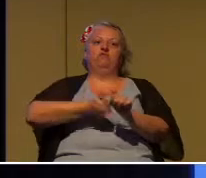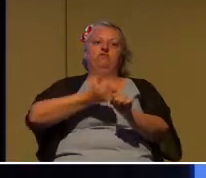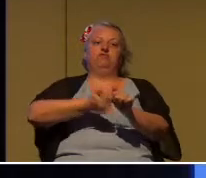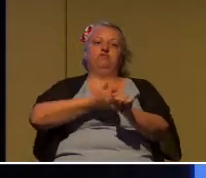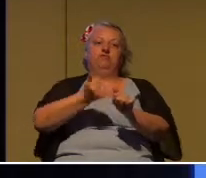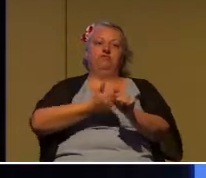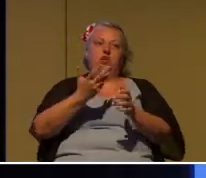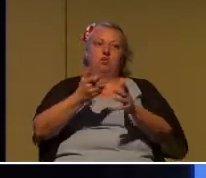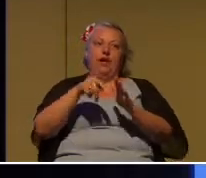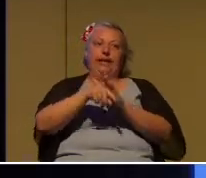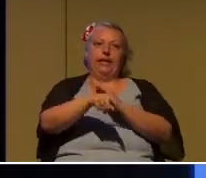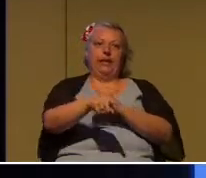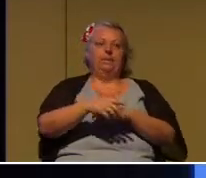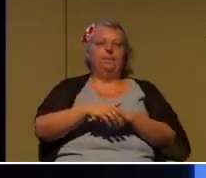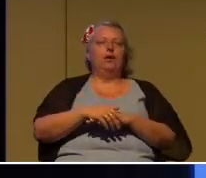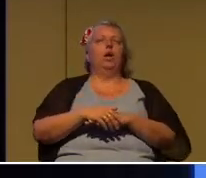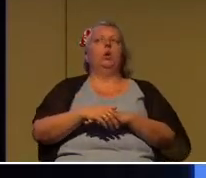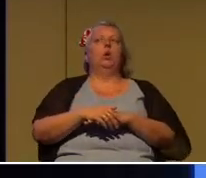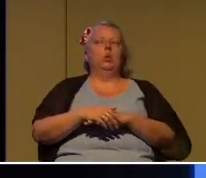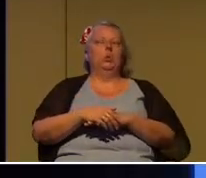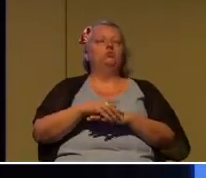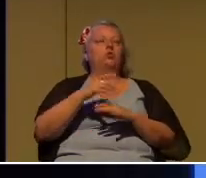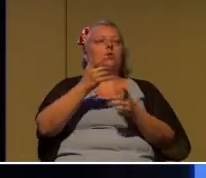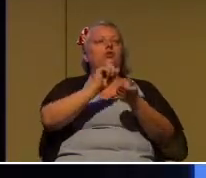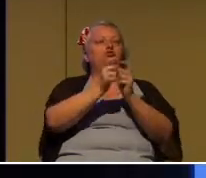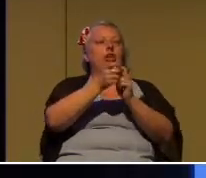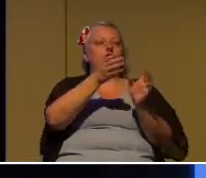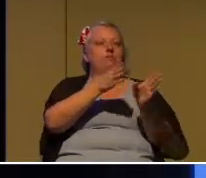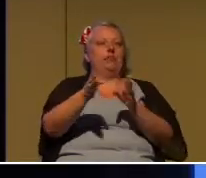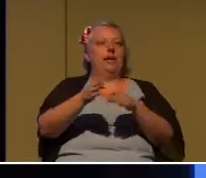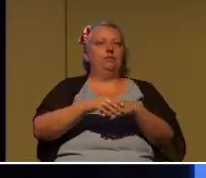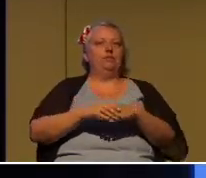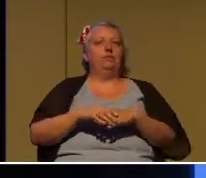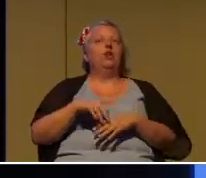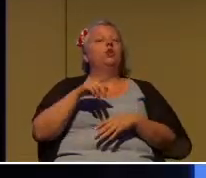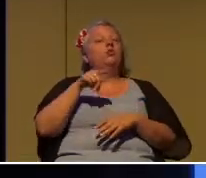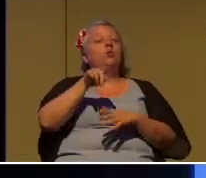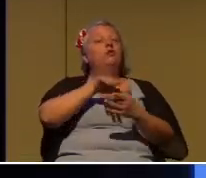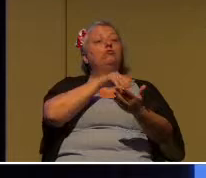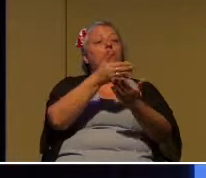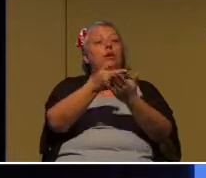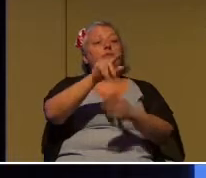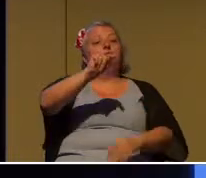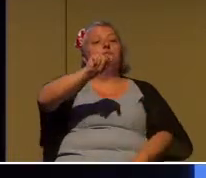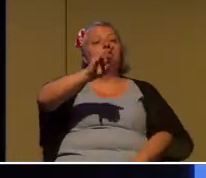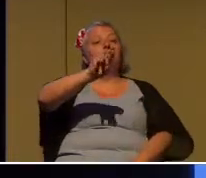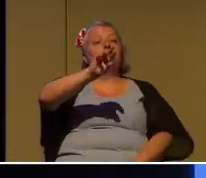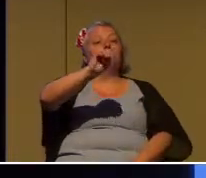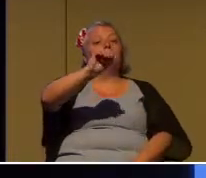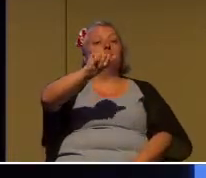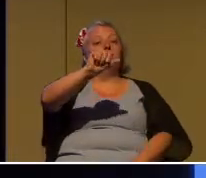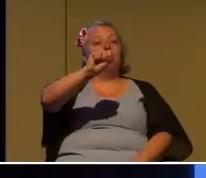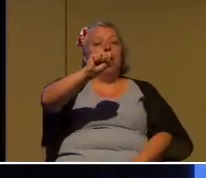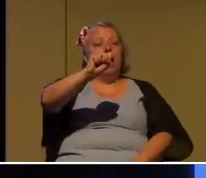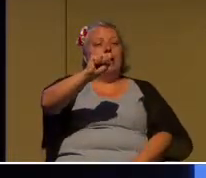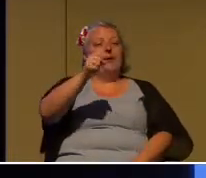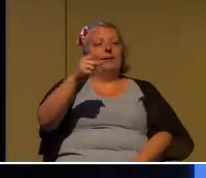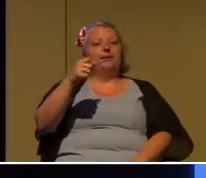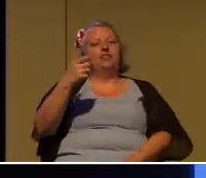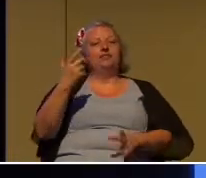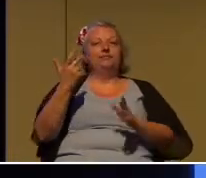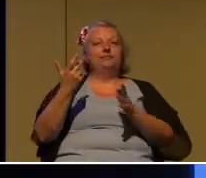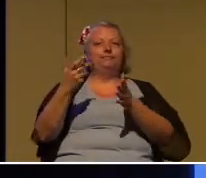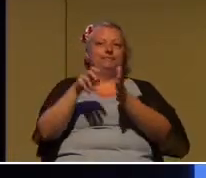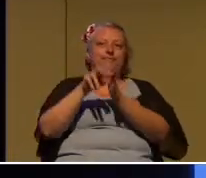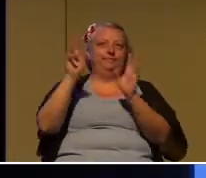this paragraph, his companions end up in Troas, and then from Troas, he takes the shuttle service, if you will,